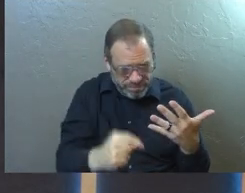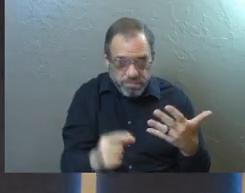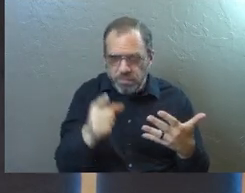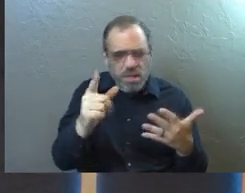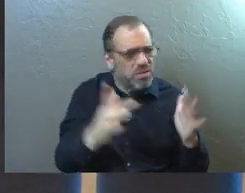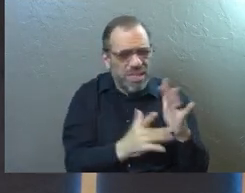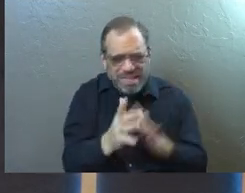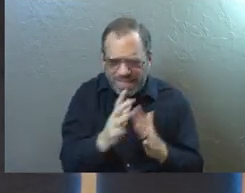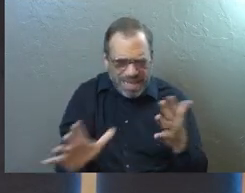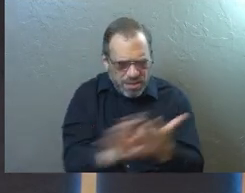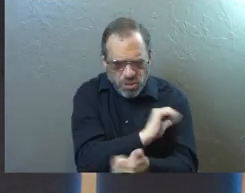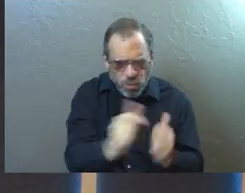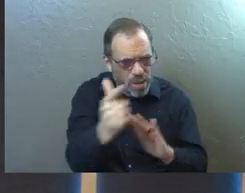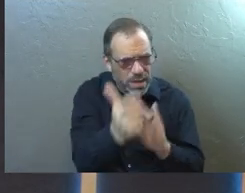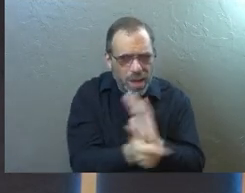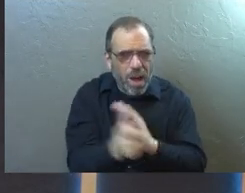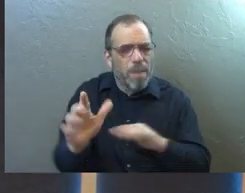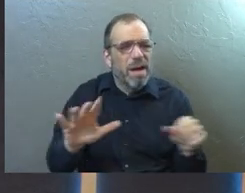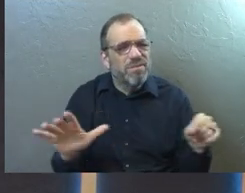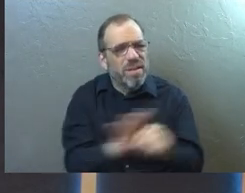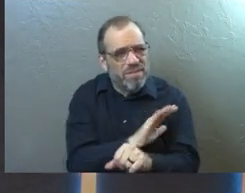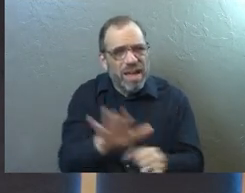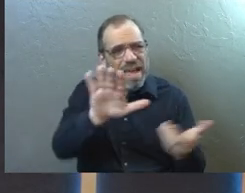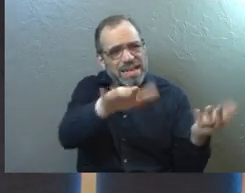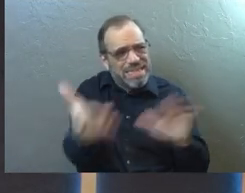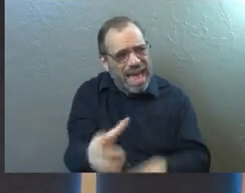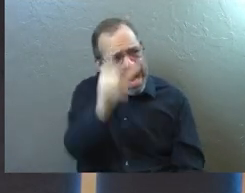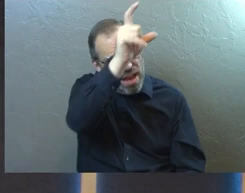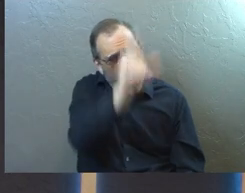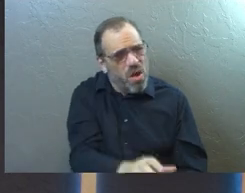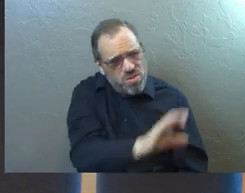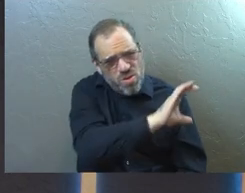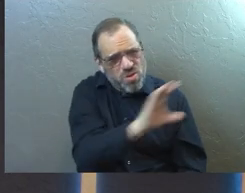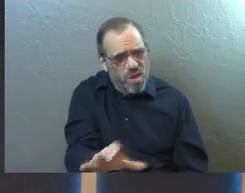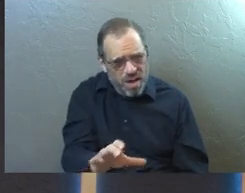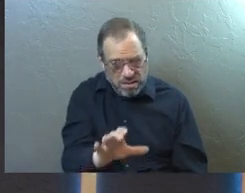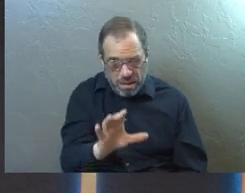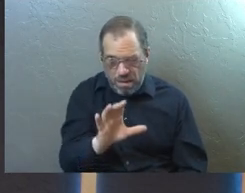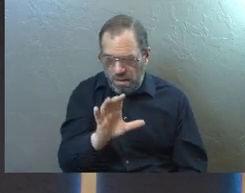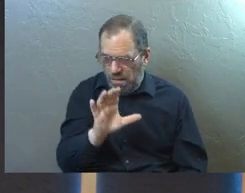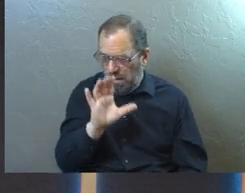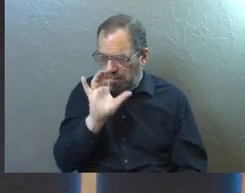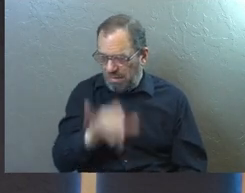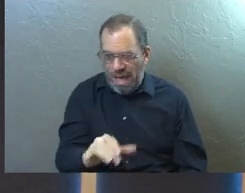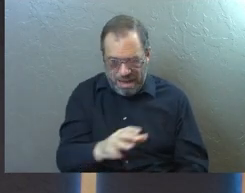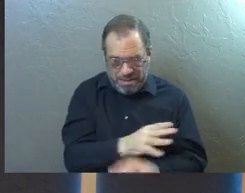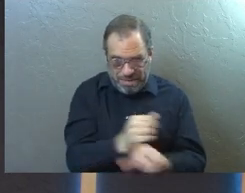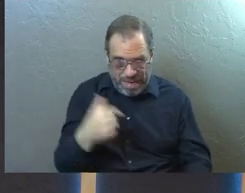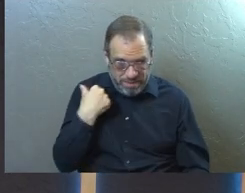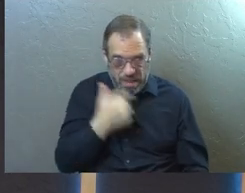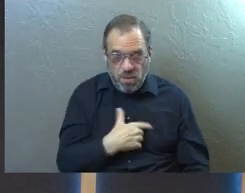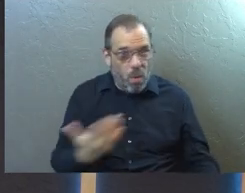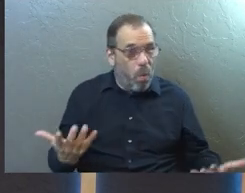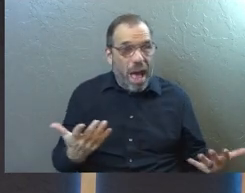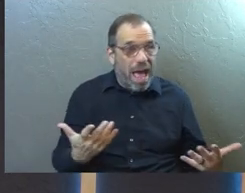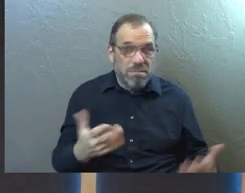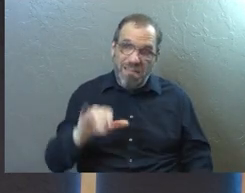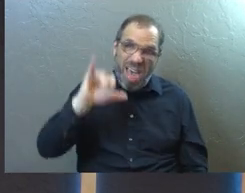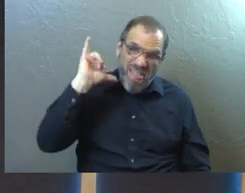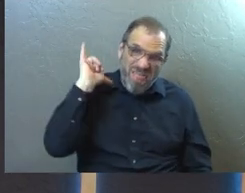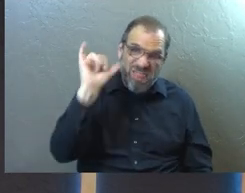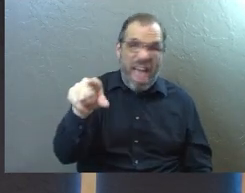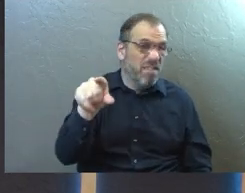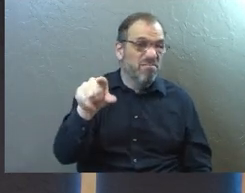to abolish the law, but to fulfill it. And he died on the cross for us. And actually the only thing that saves us is that.